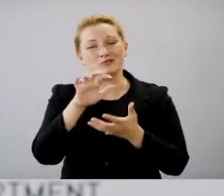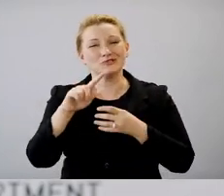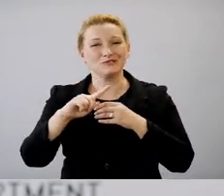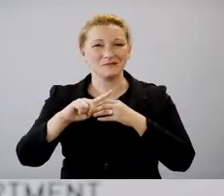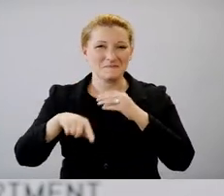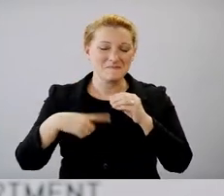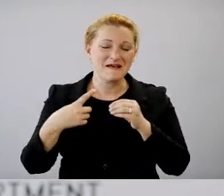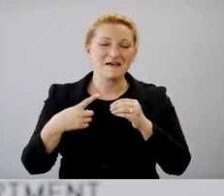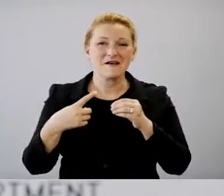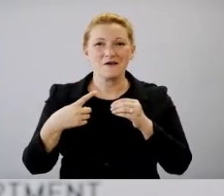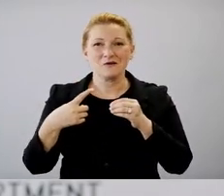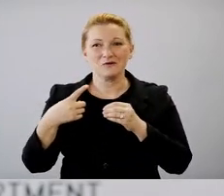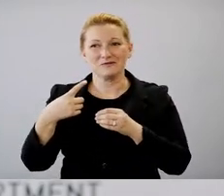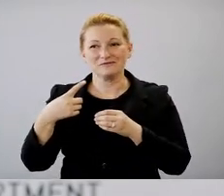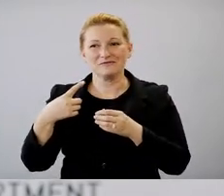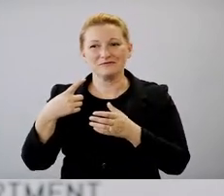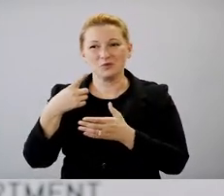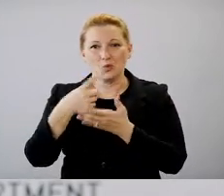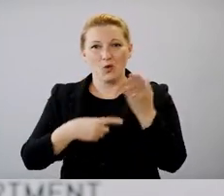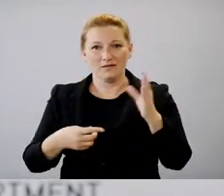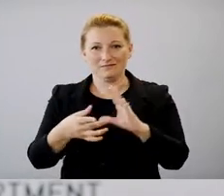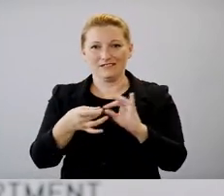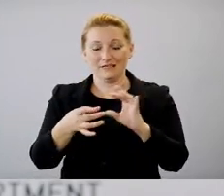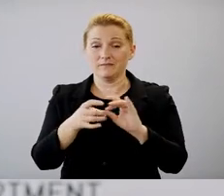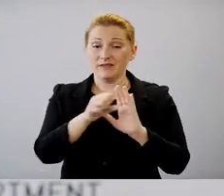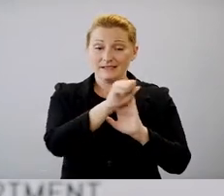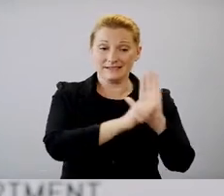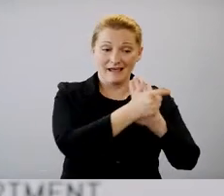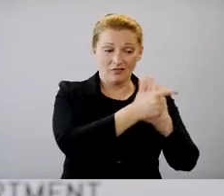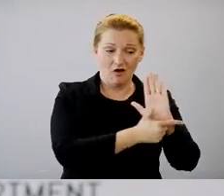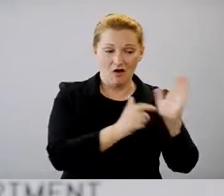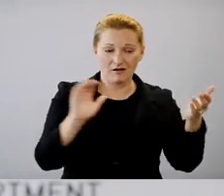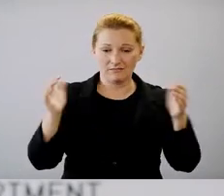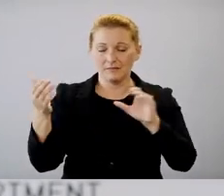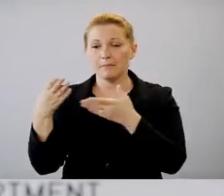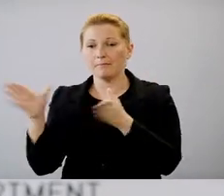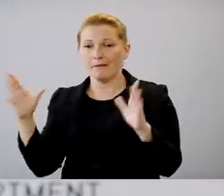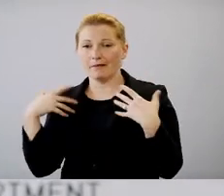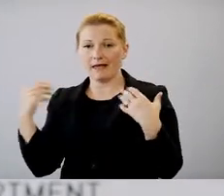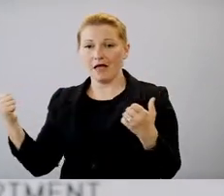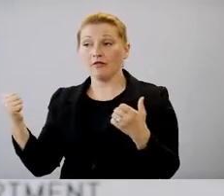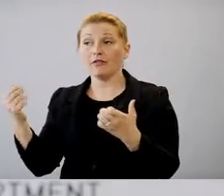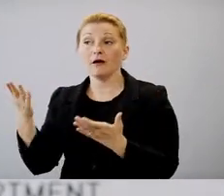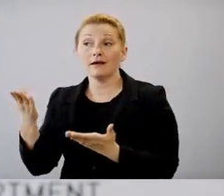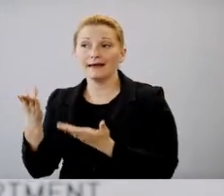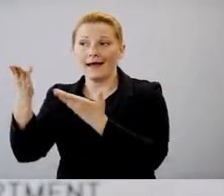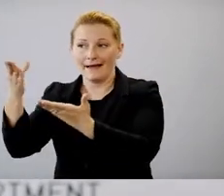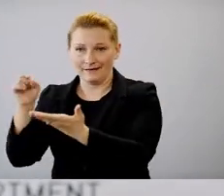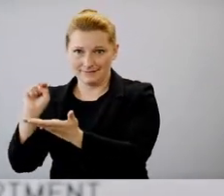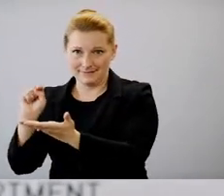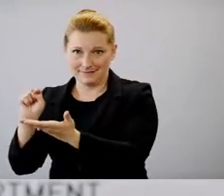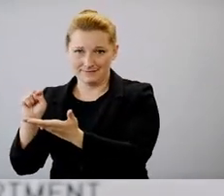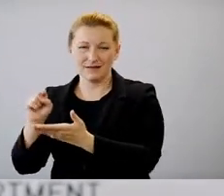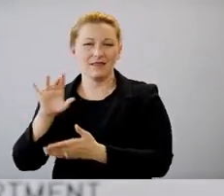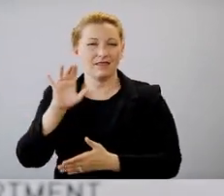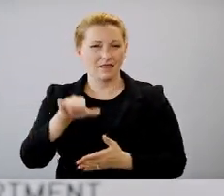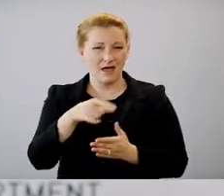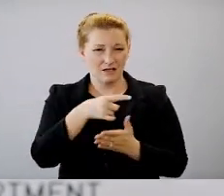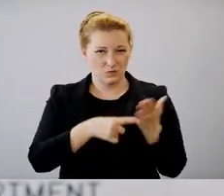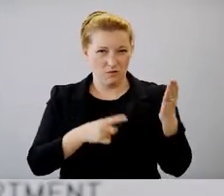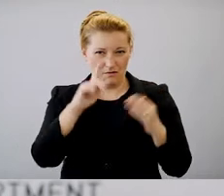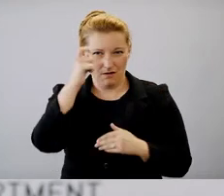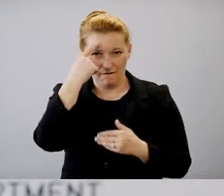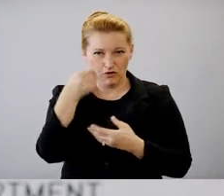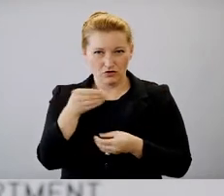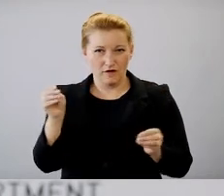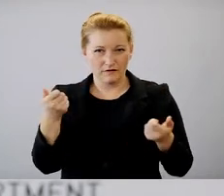you know, what was, um, said was state law versus the public health guidance. And I think that that's, that's what the governor's office was trying, was trying